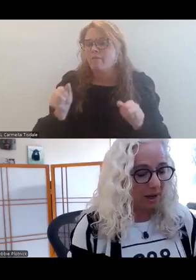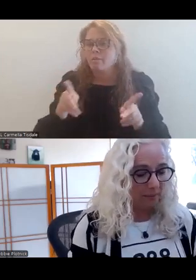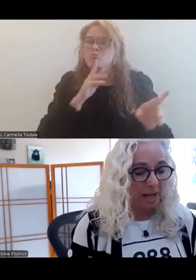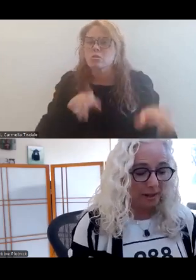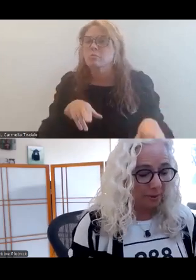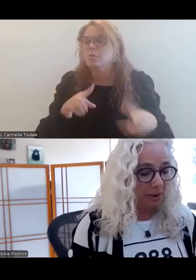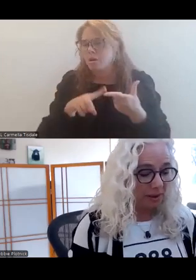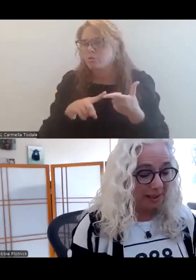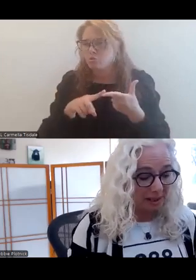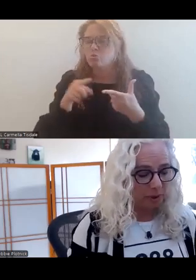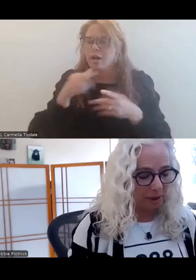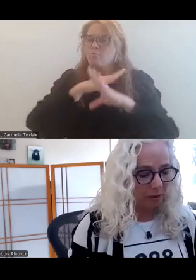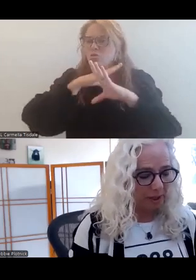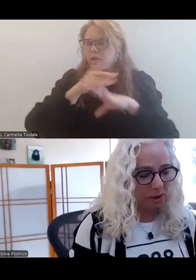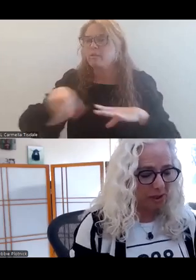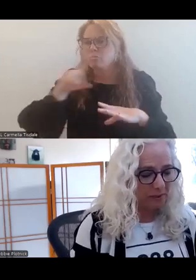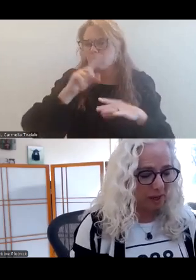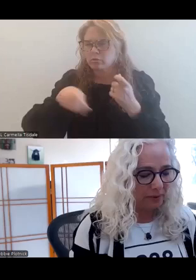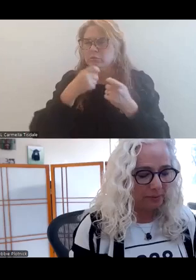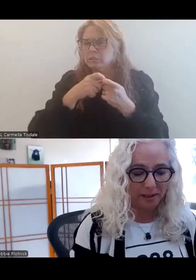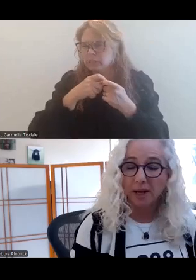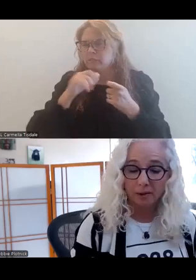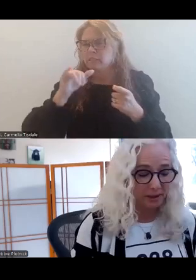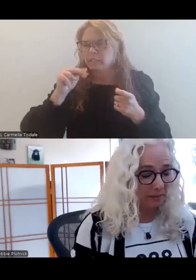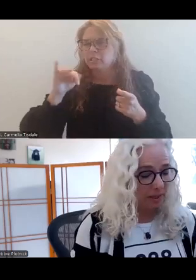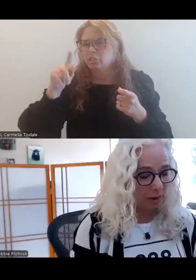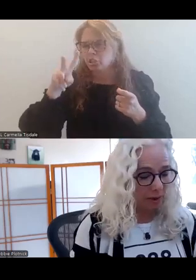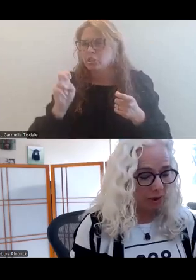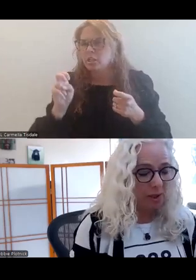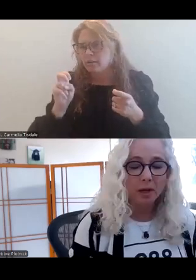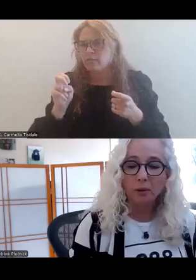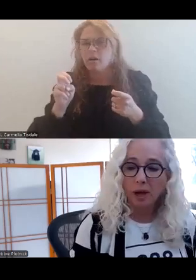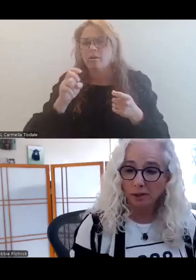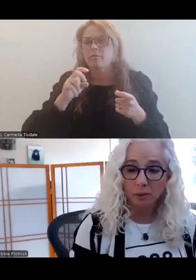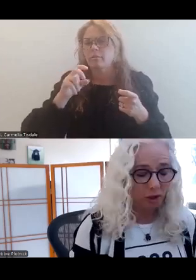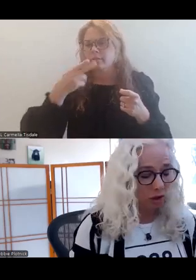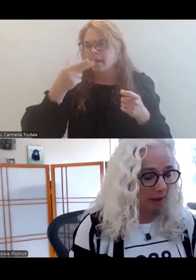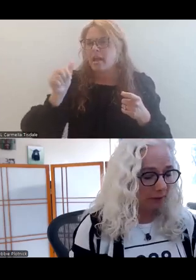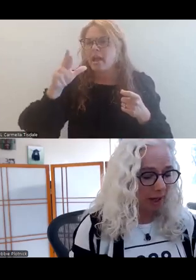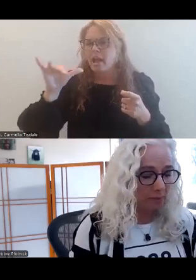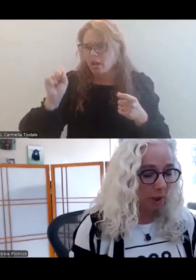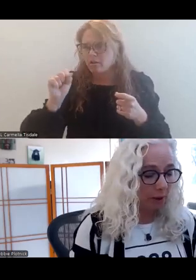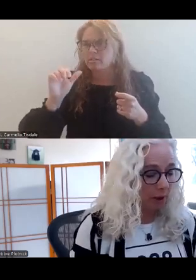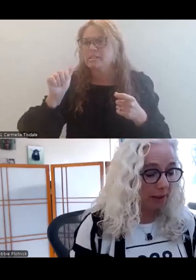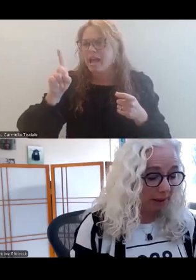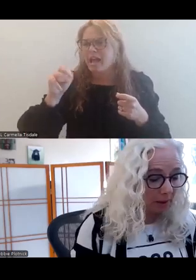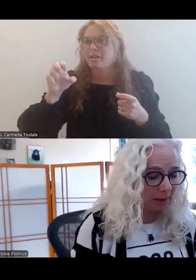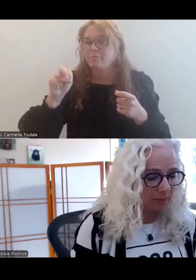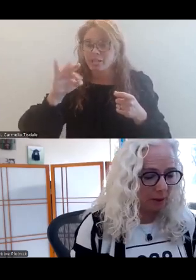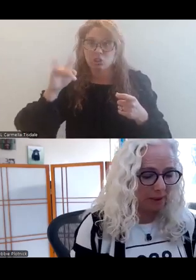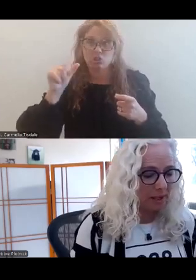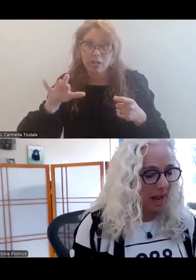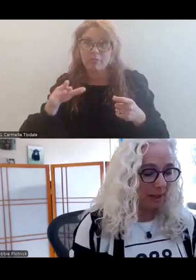to these particular initiatives of the Biden-Harris administration, to which Jennifer has brought her